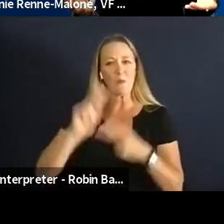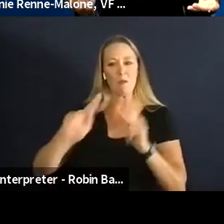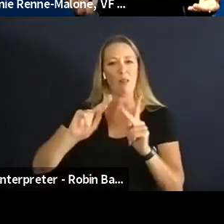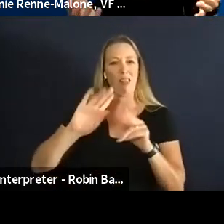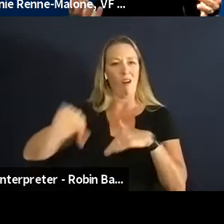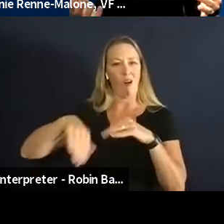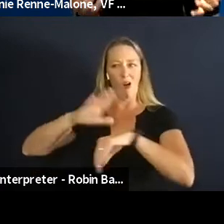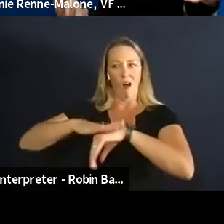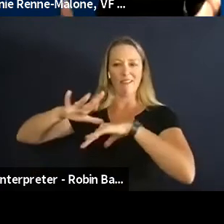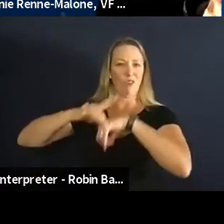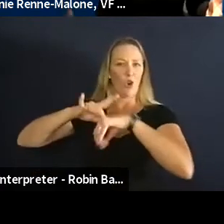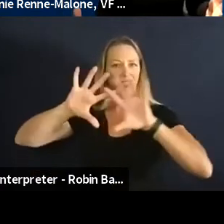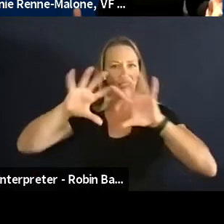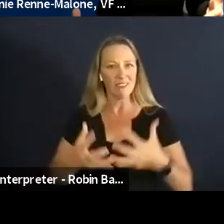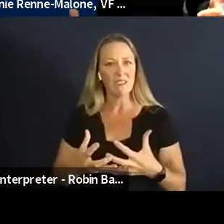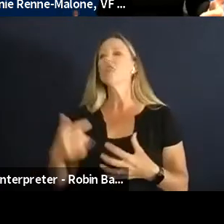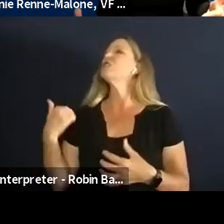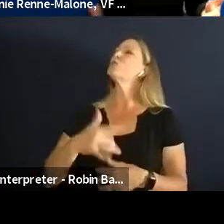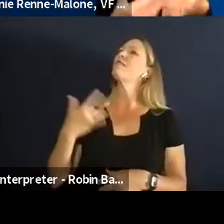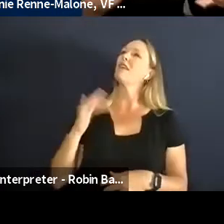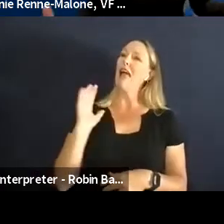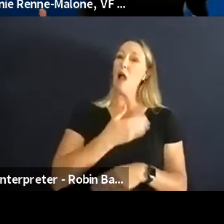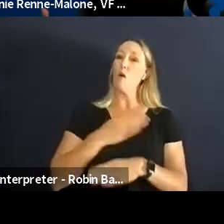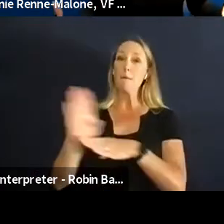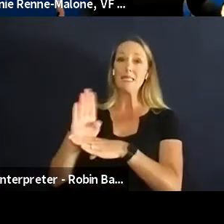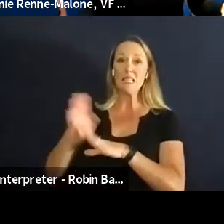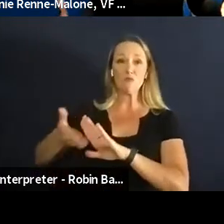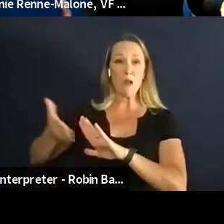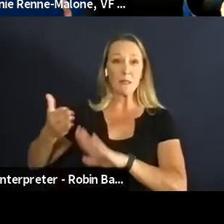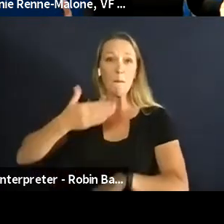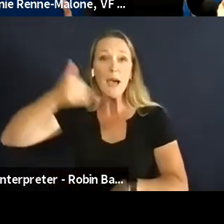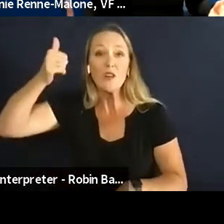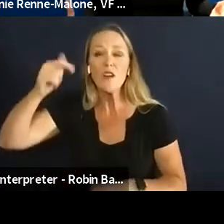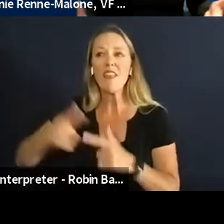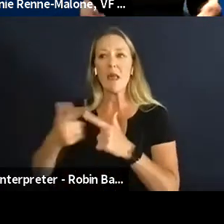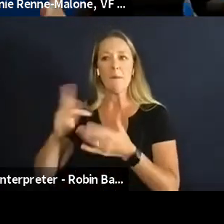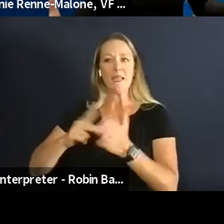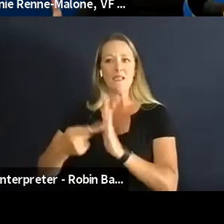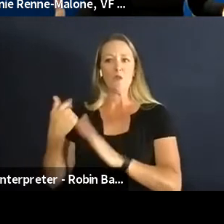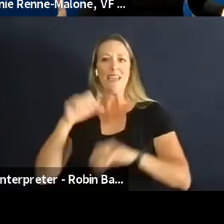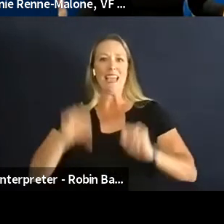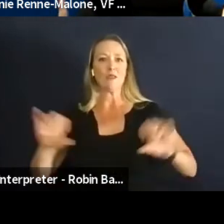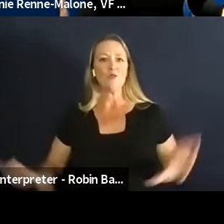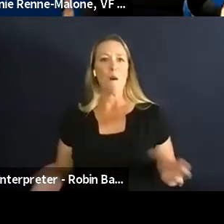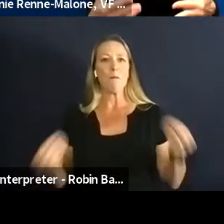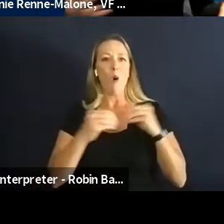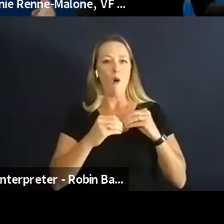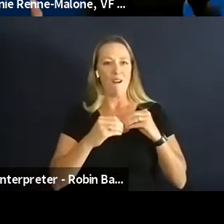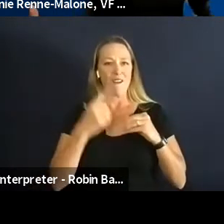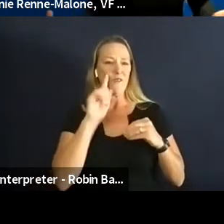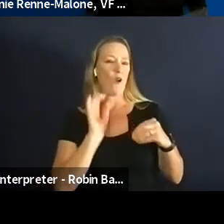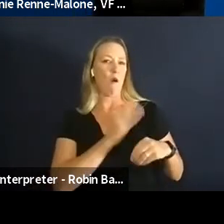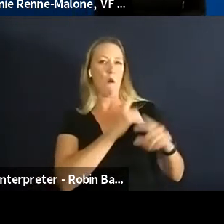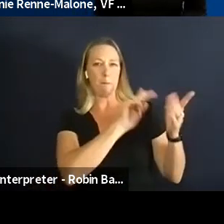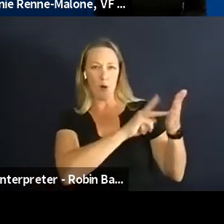think that the more that the better we perform as a company the more we can enact on our purpose is sort of that improving our ROI but enabling